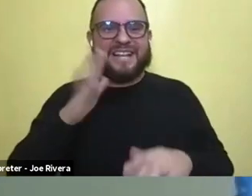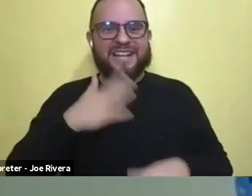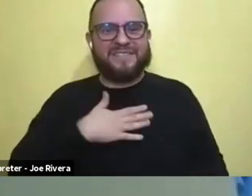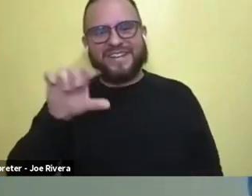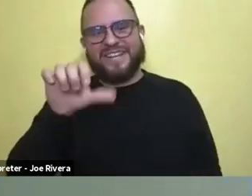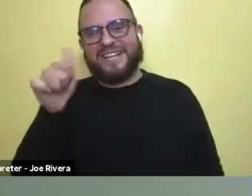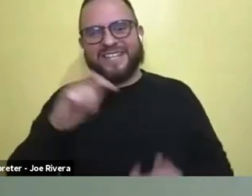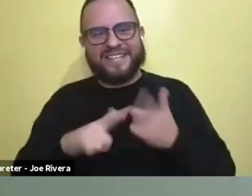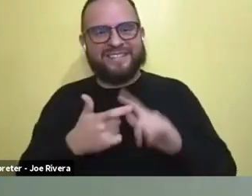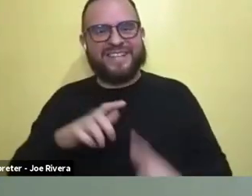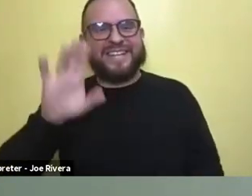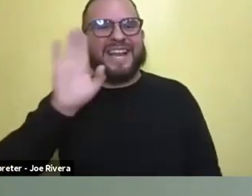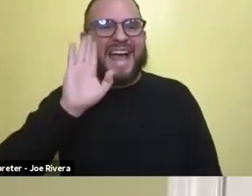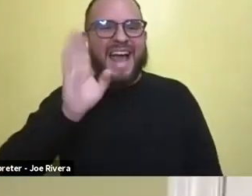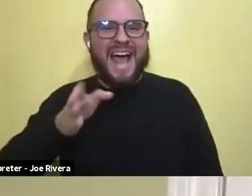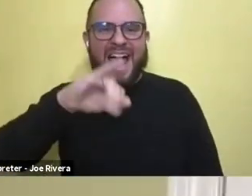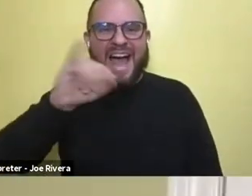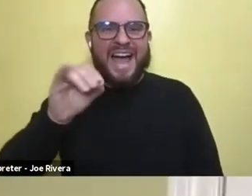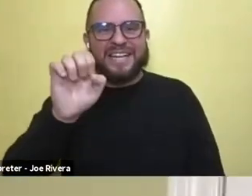Hi, Joel.